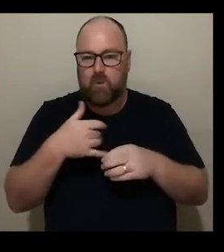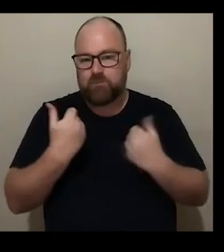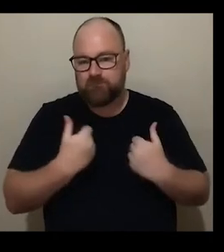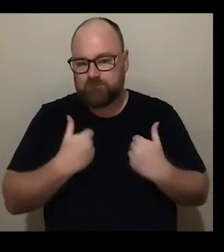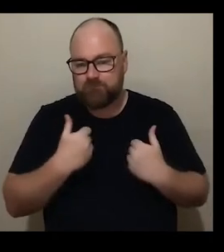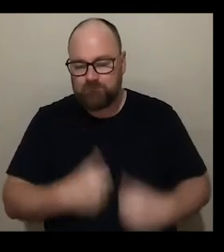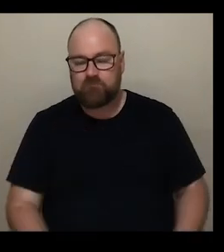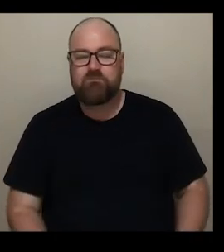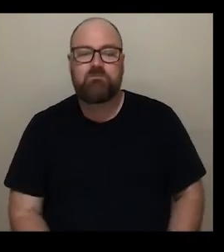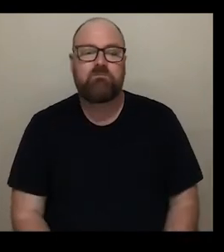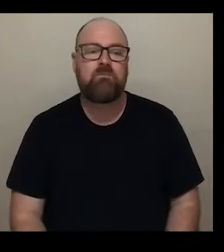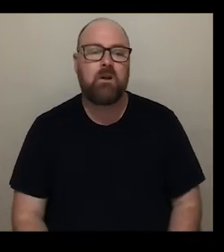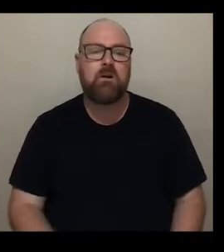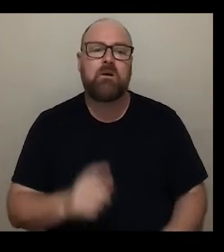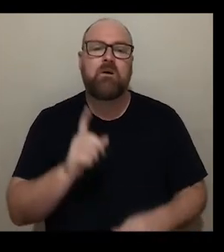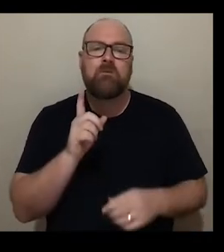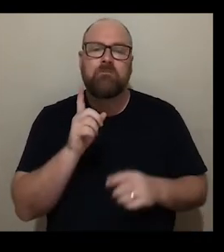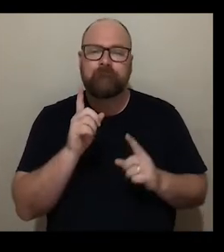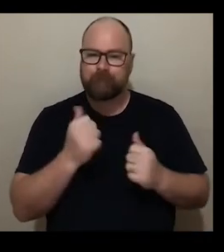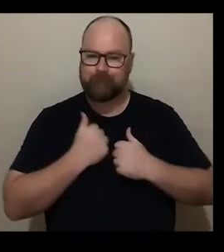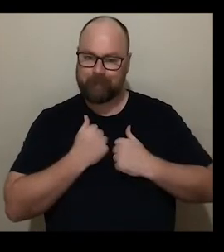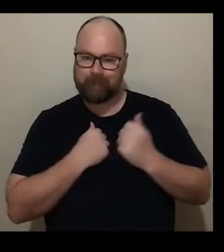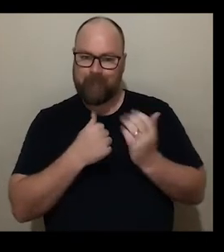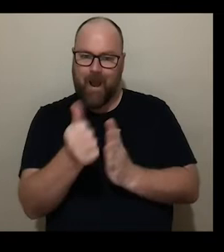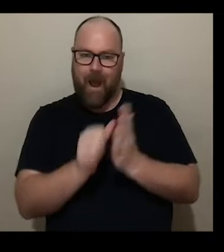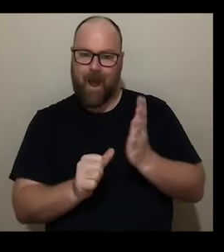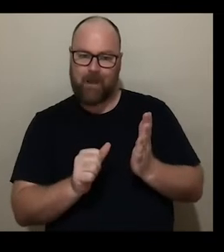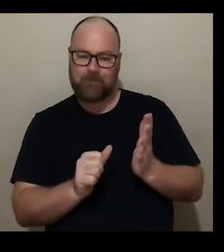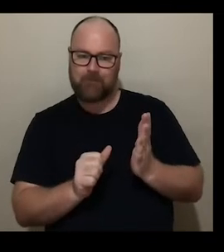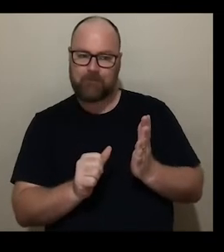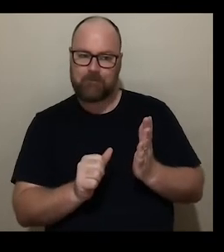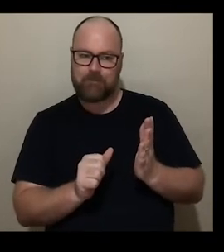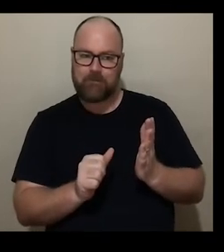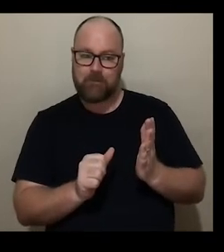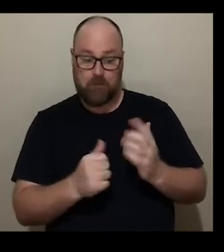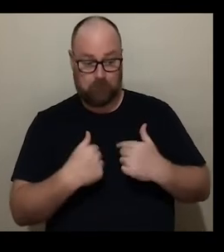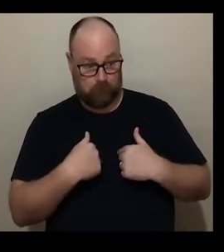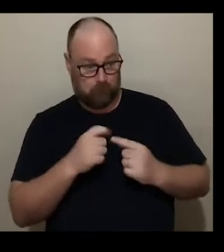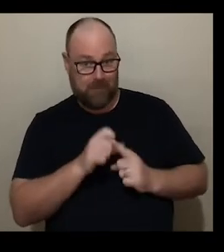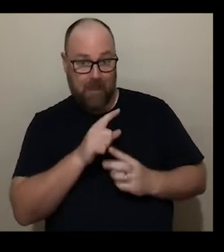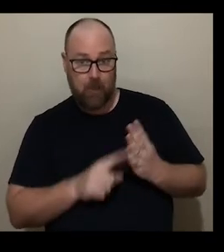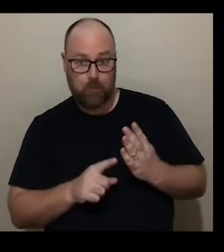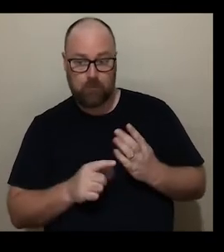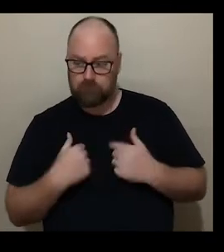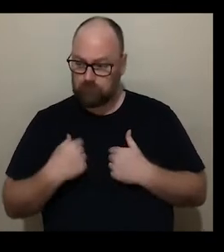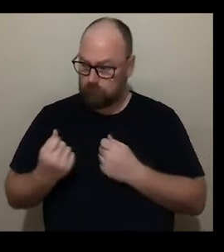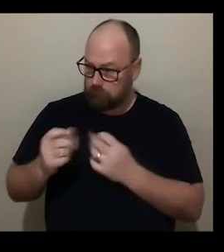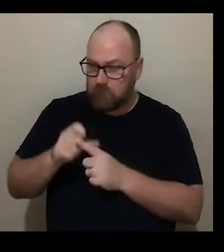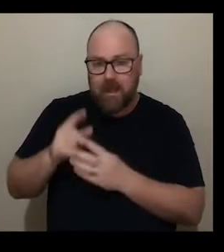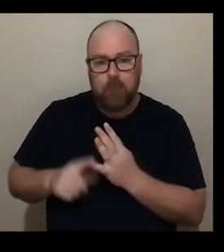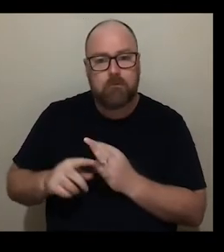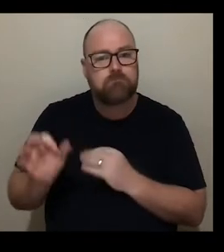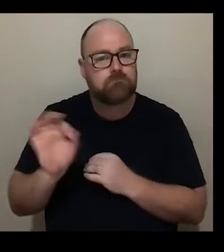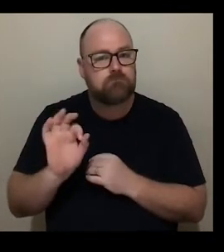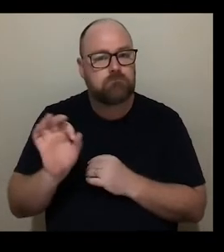and what I've begun to realize as I've been an artist is it's not about whether I'm a disabled person or not a disabled person